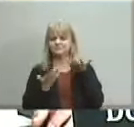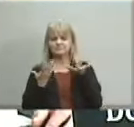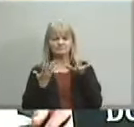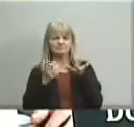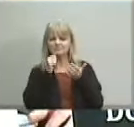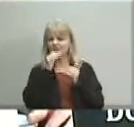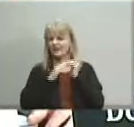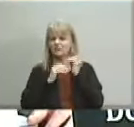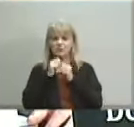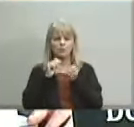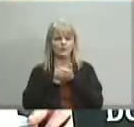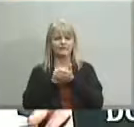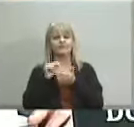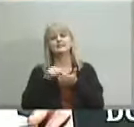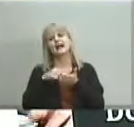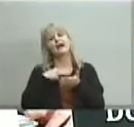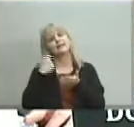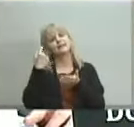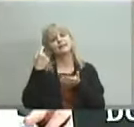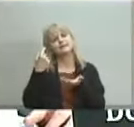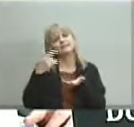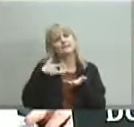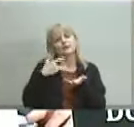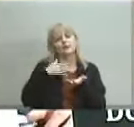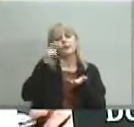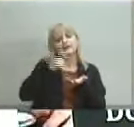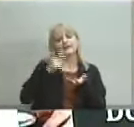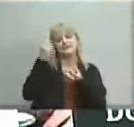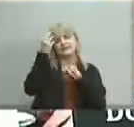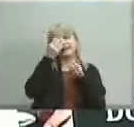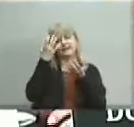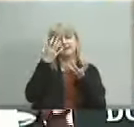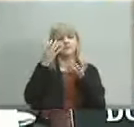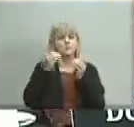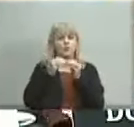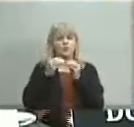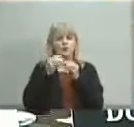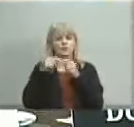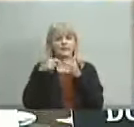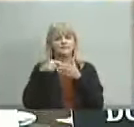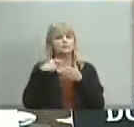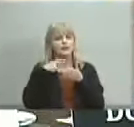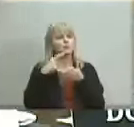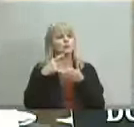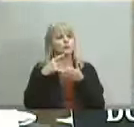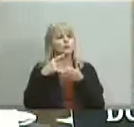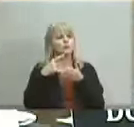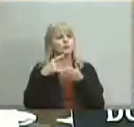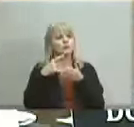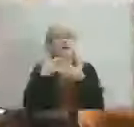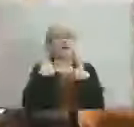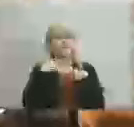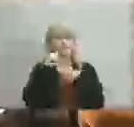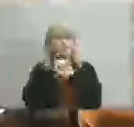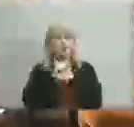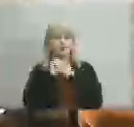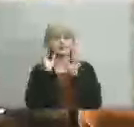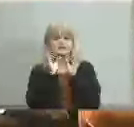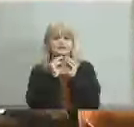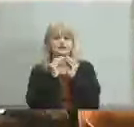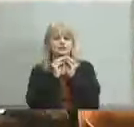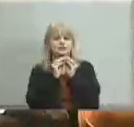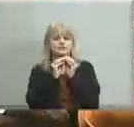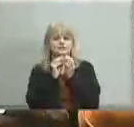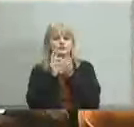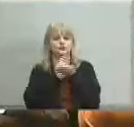want us to think about this before we do this so this will come back to a work session in two weeks but i want to be really clear